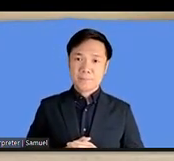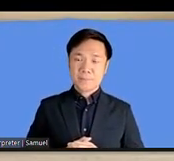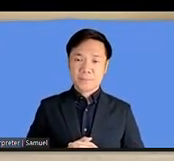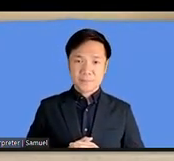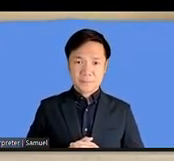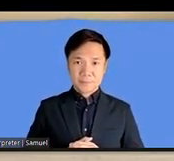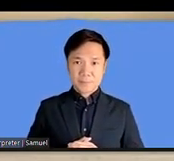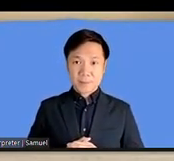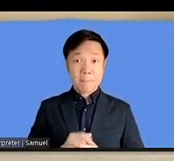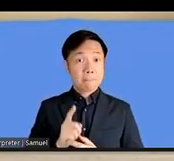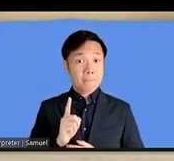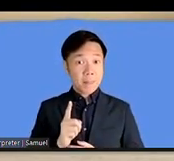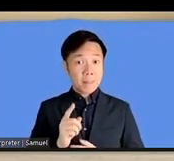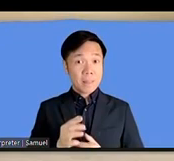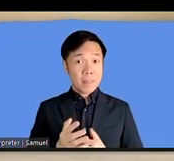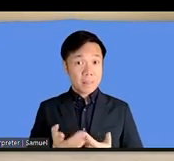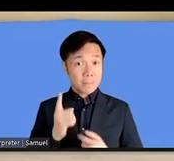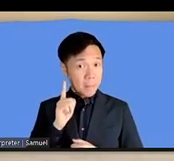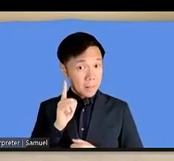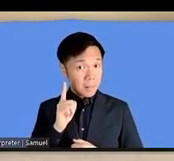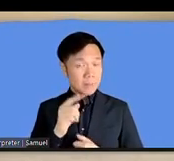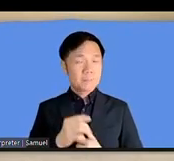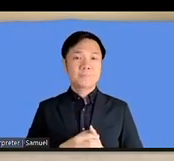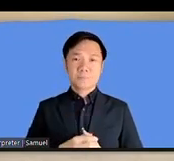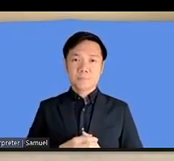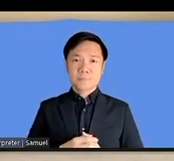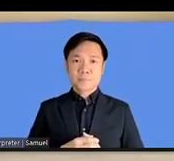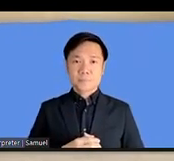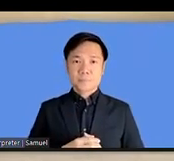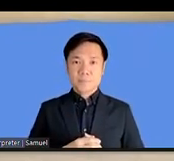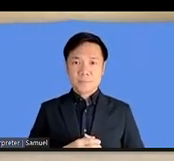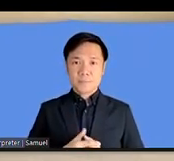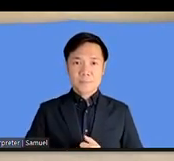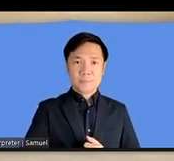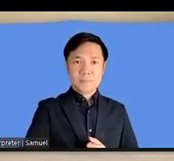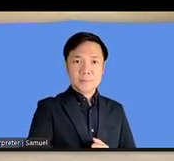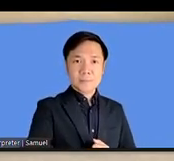however these national standards are not mandatory